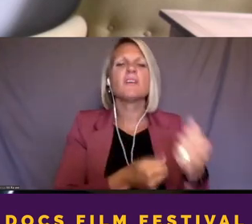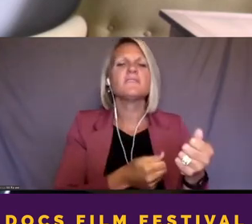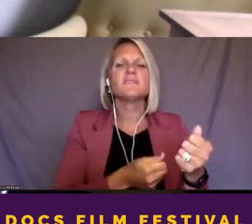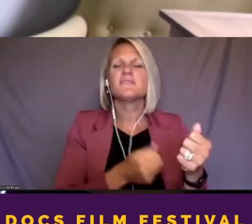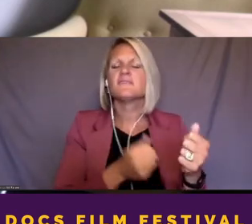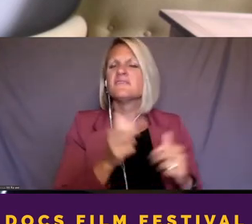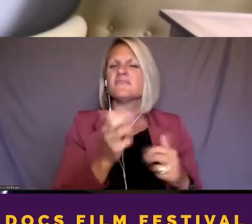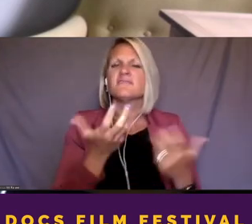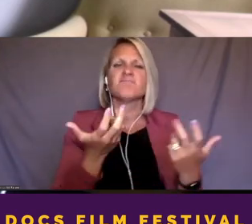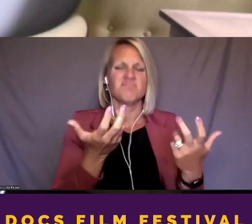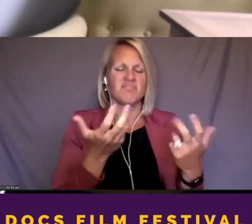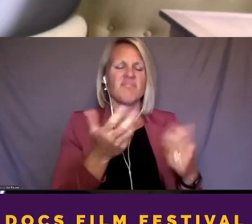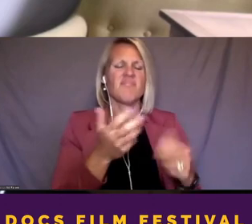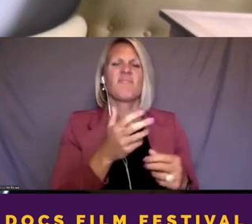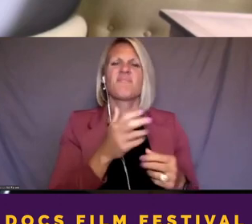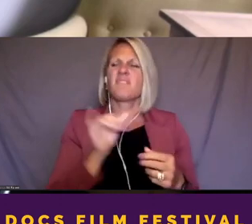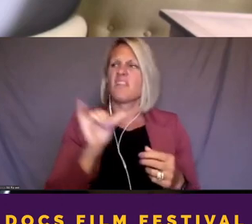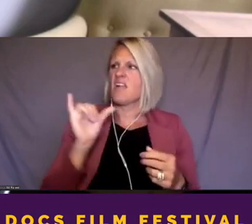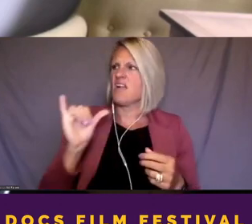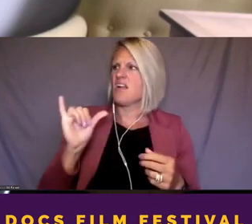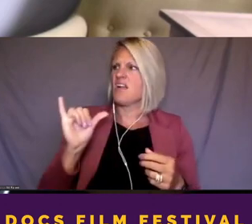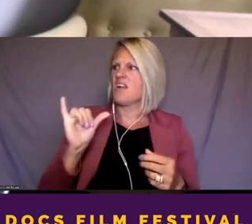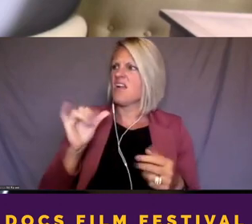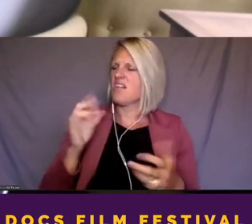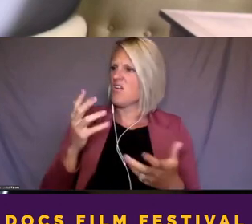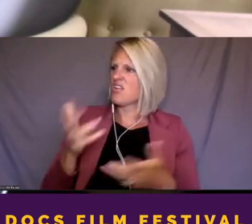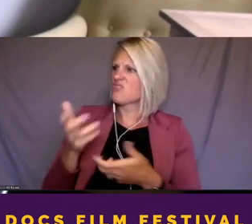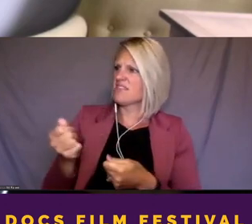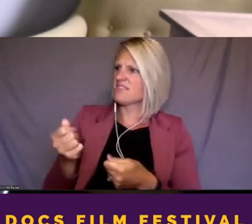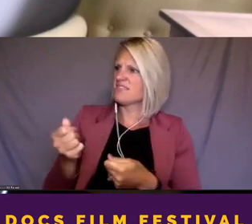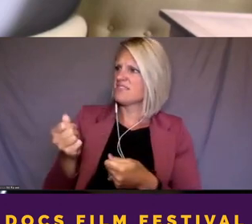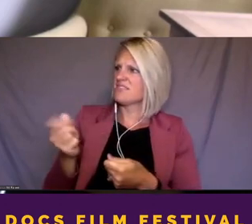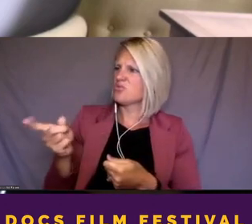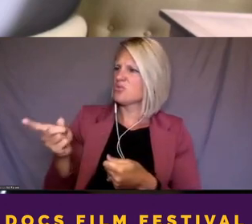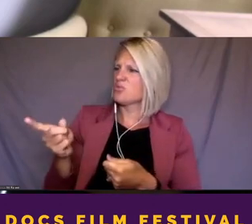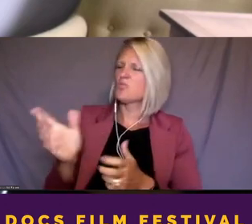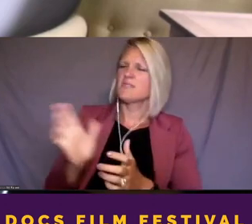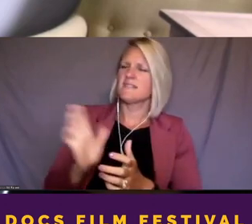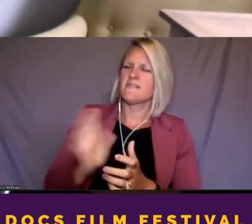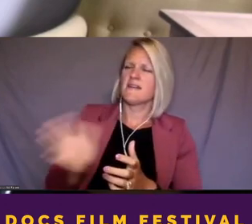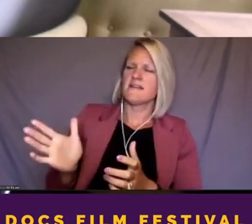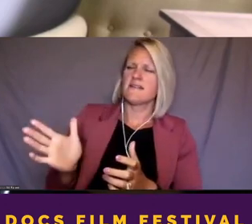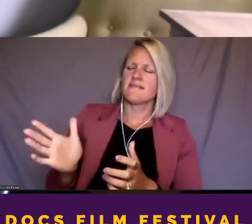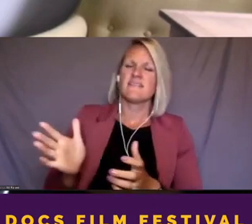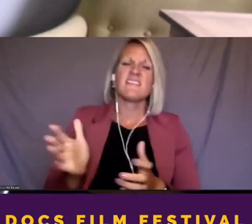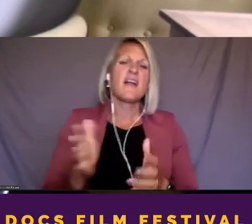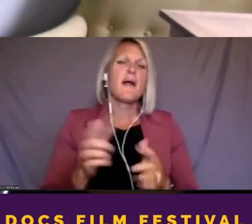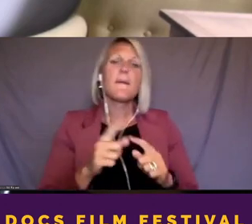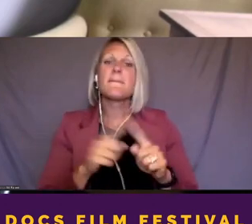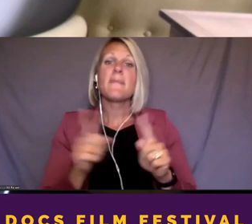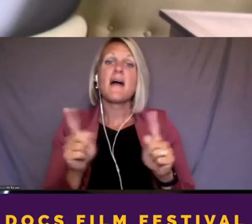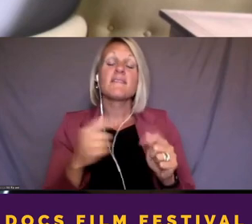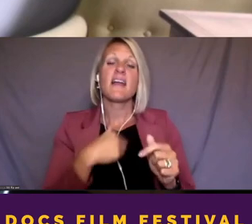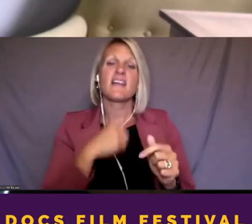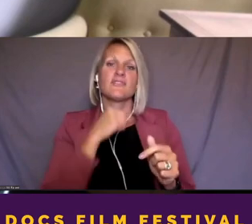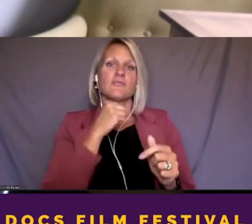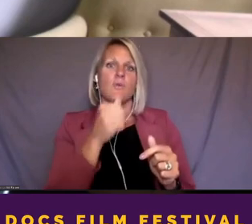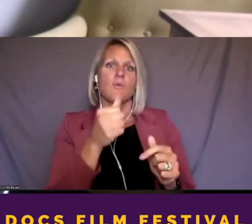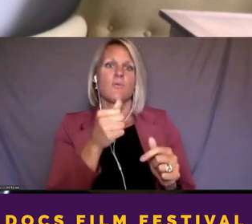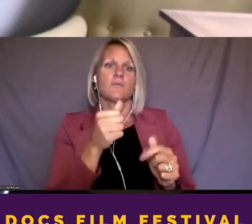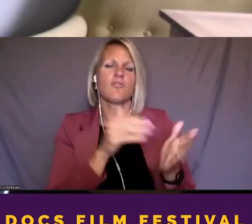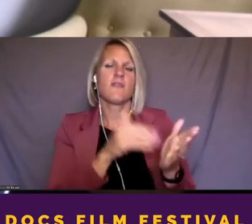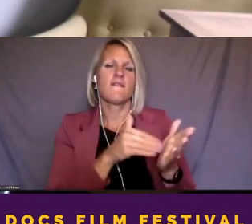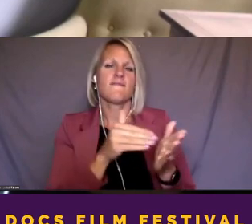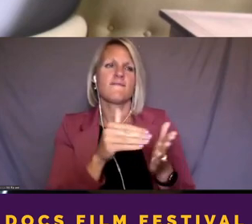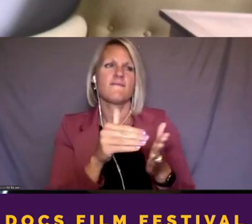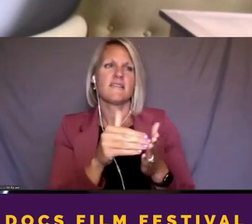and they realized after so long that they could trust me. Um, but I didn't even, and I don't often, I didn't